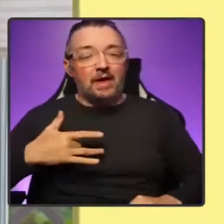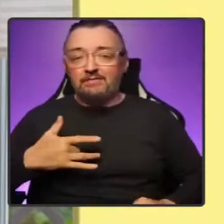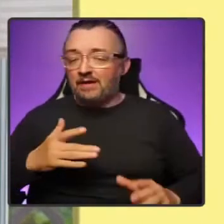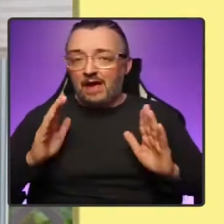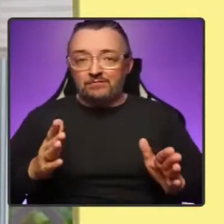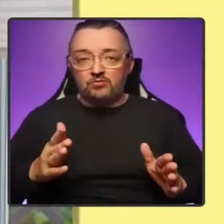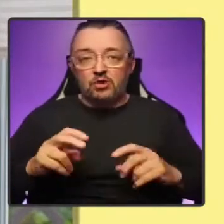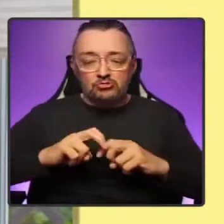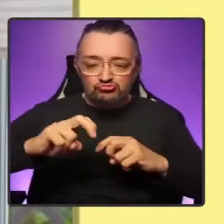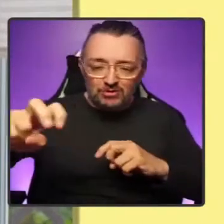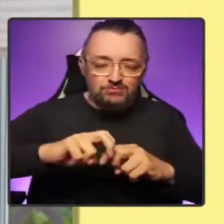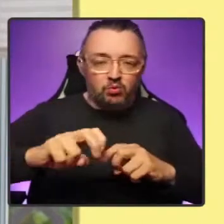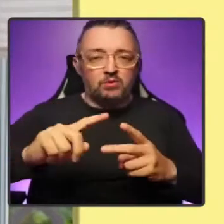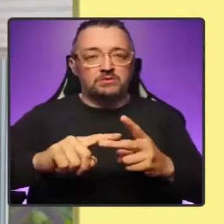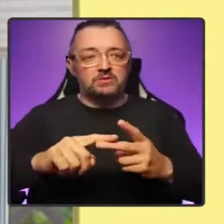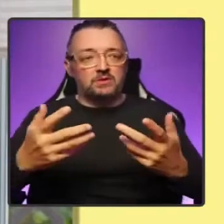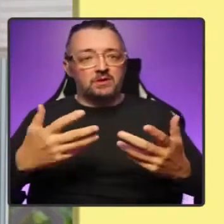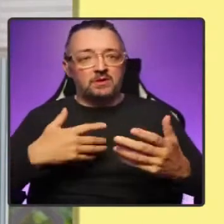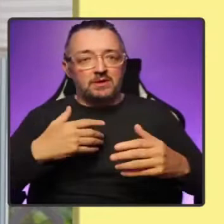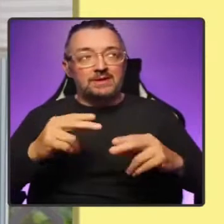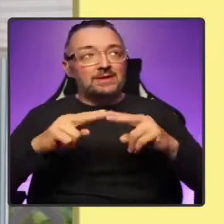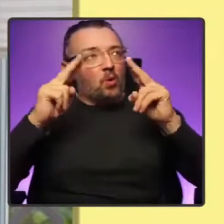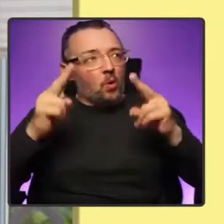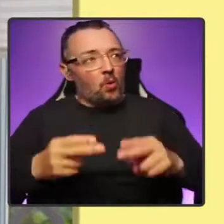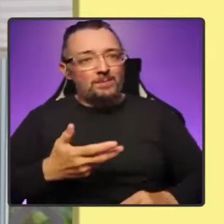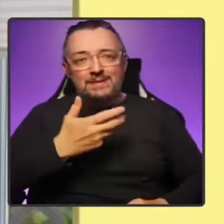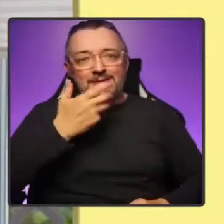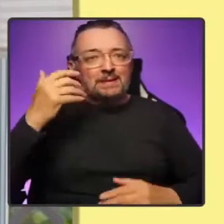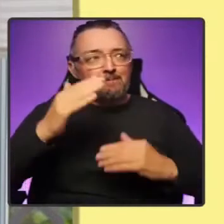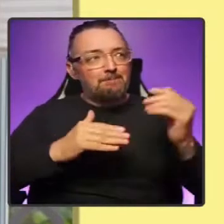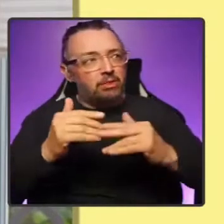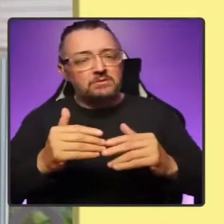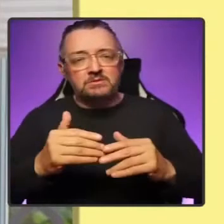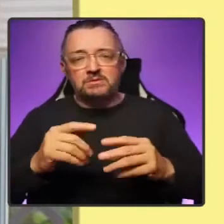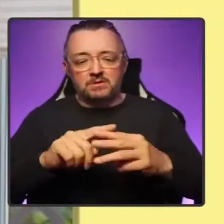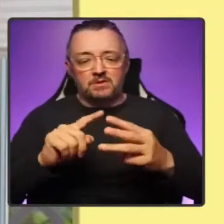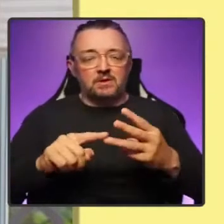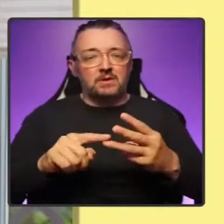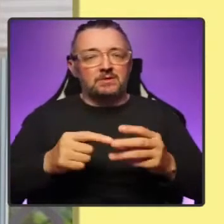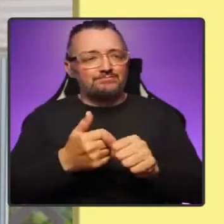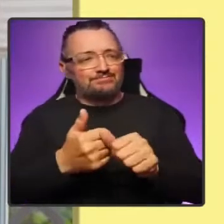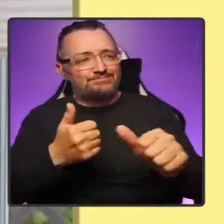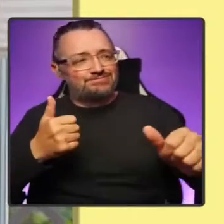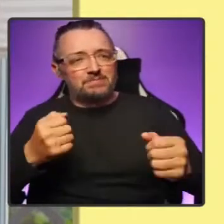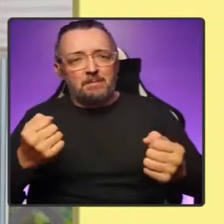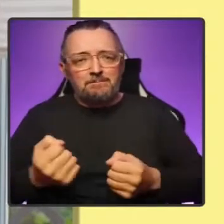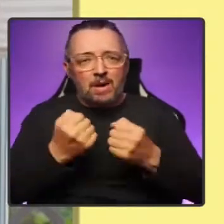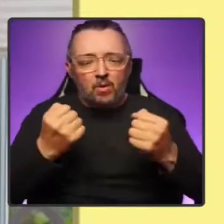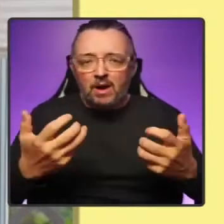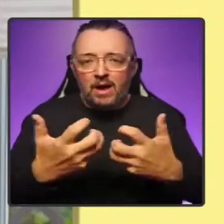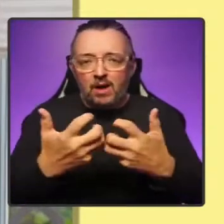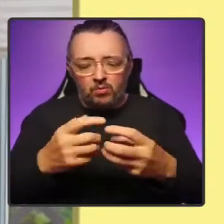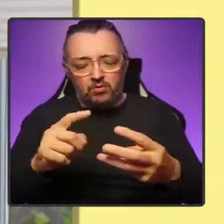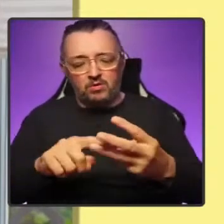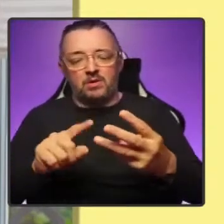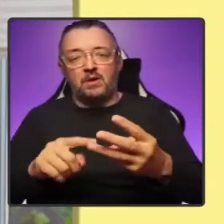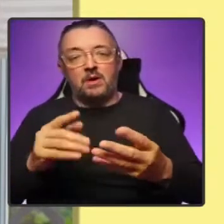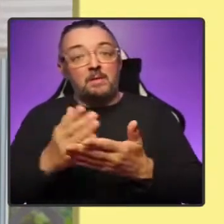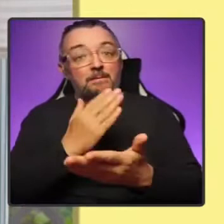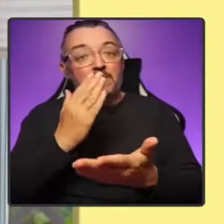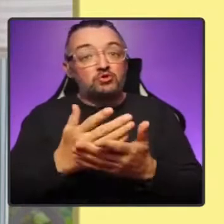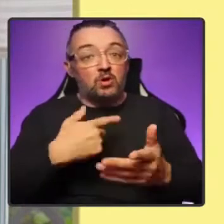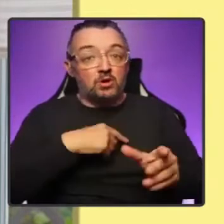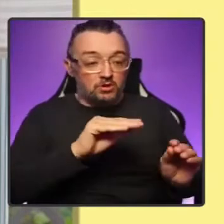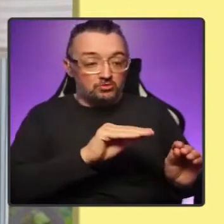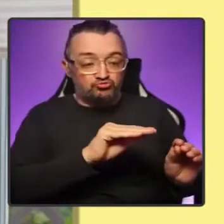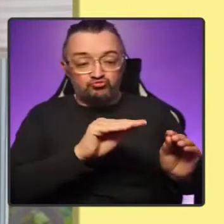how we build and heat our homes and buildings, in how we power industry and in how we ensure that the transition is fair, both